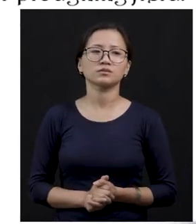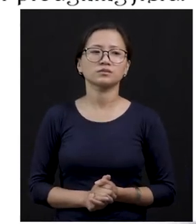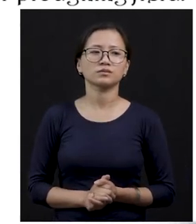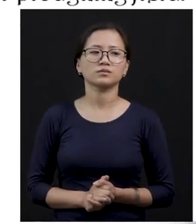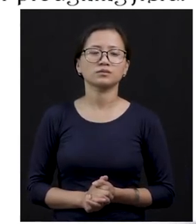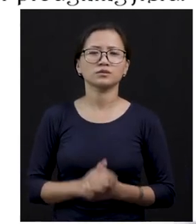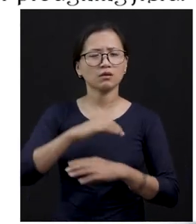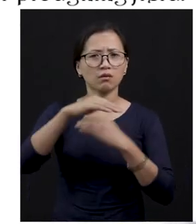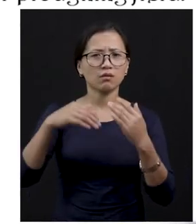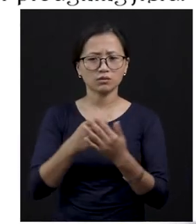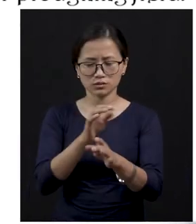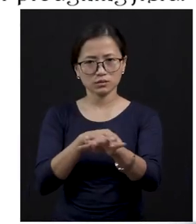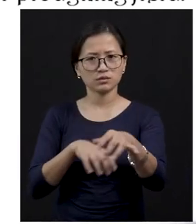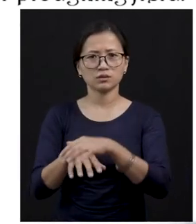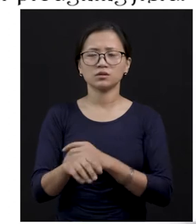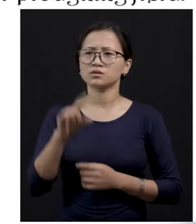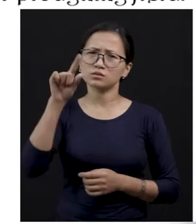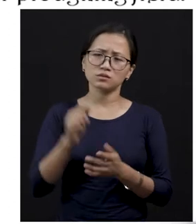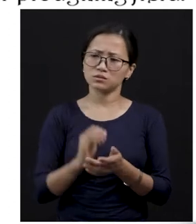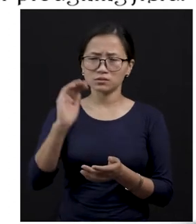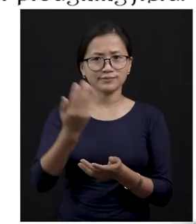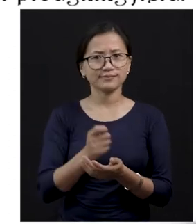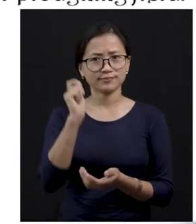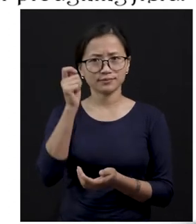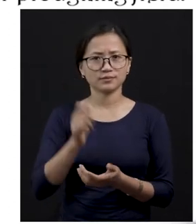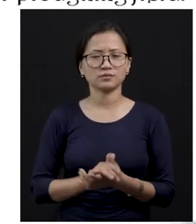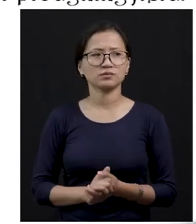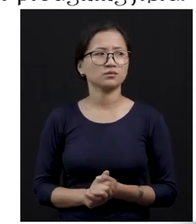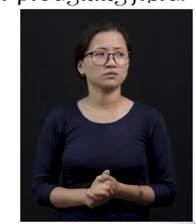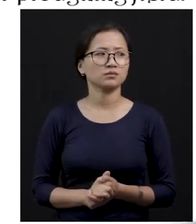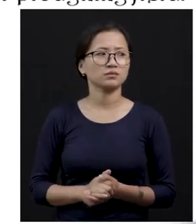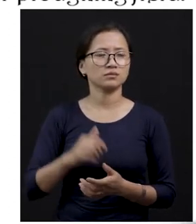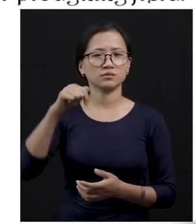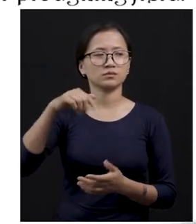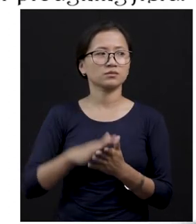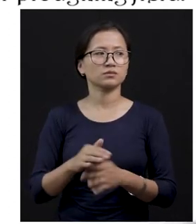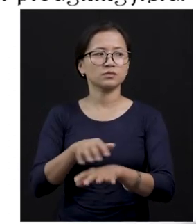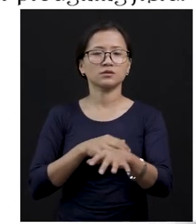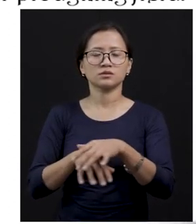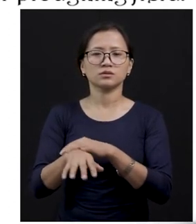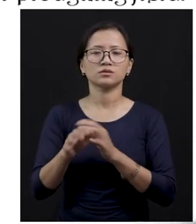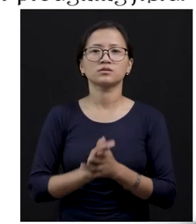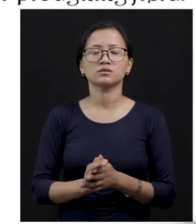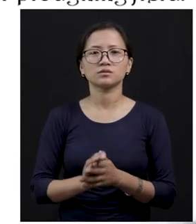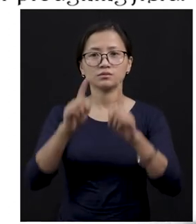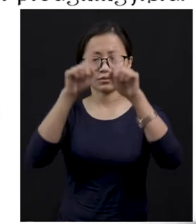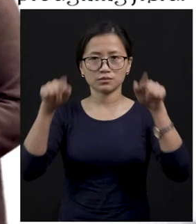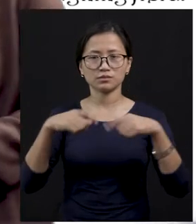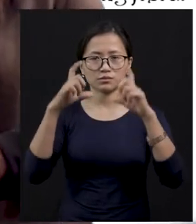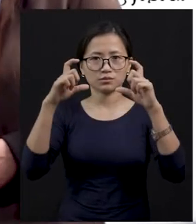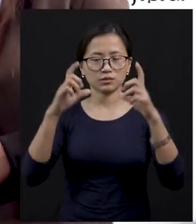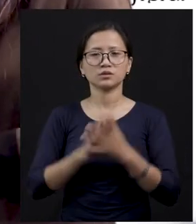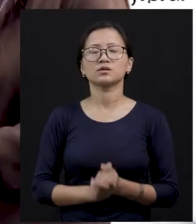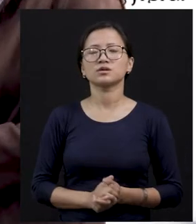So all these animals are doing some work. Yes or no, children? These animals in the picture, they